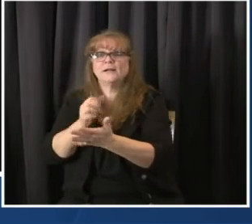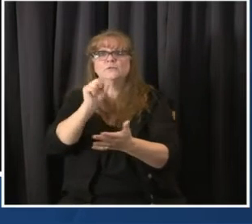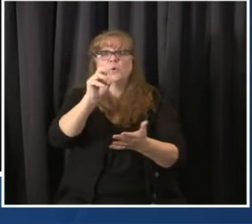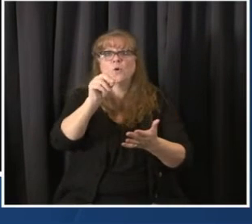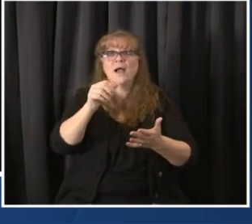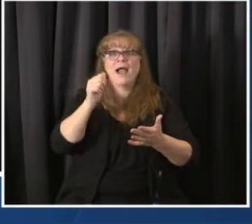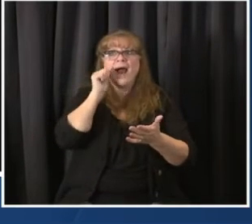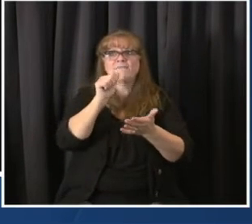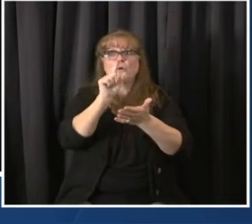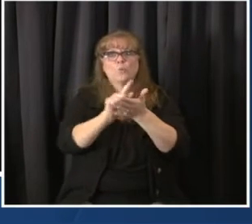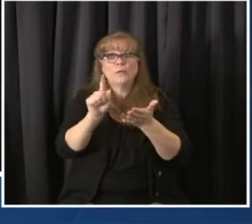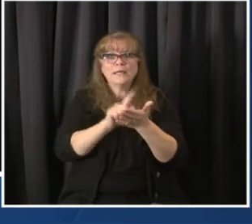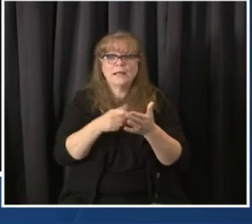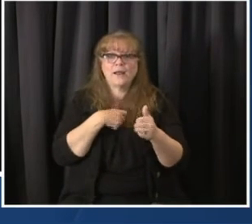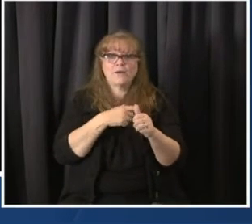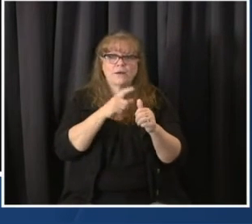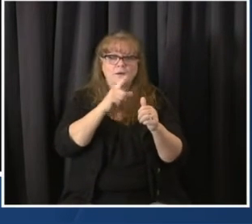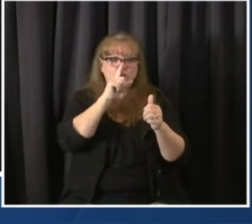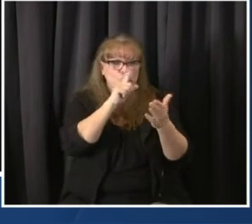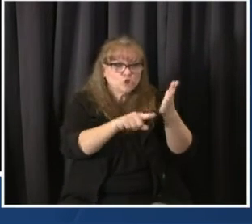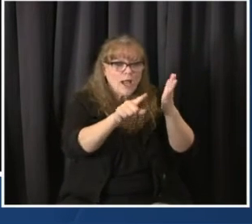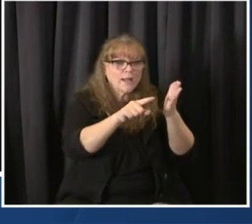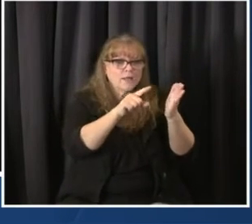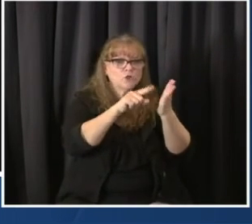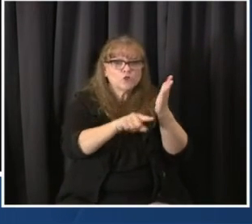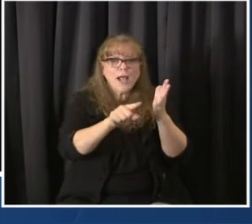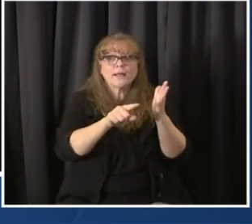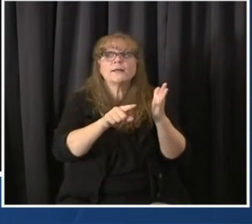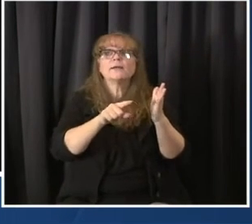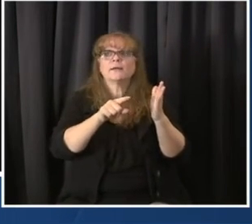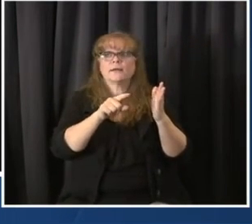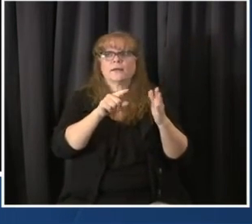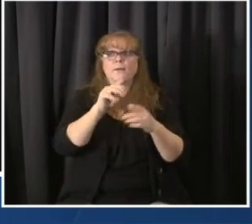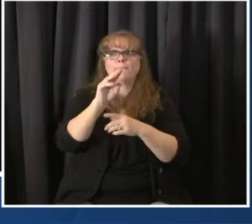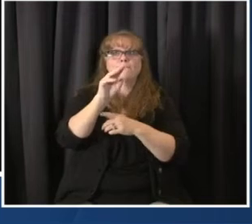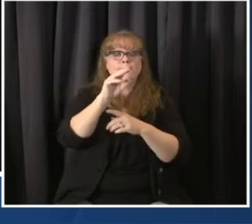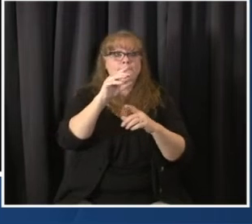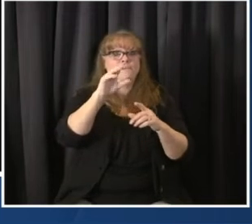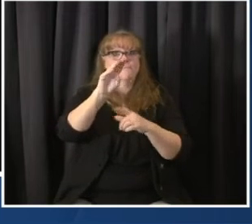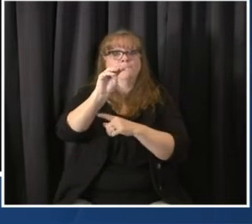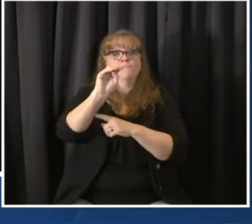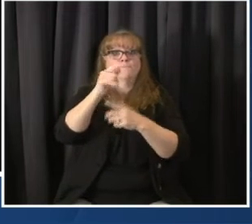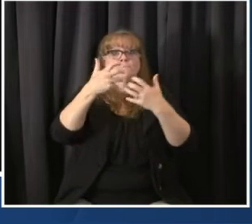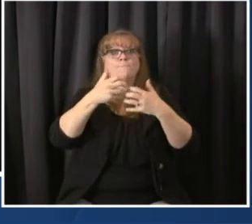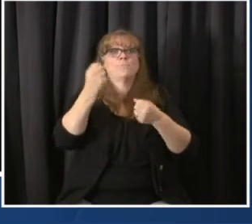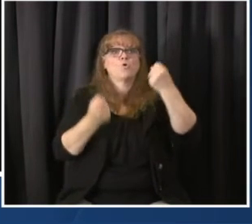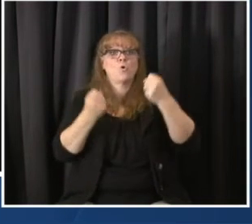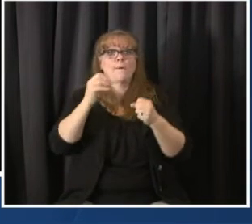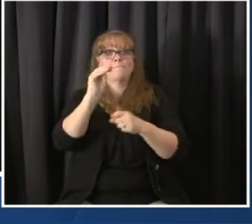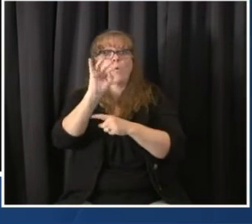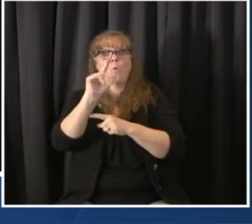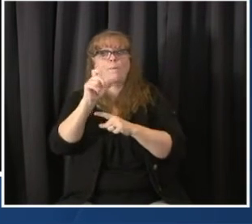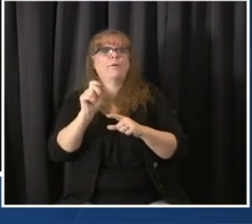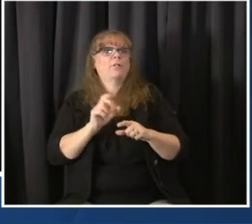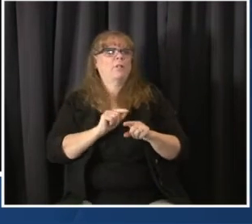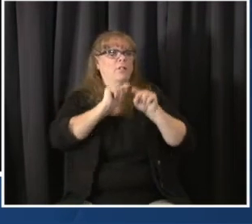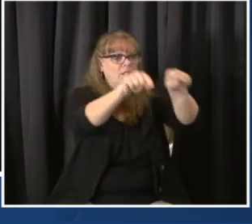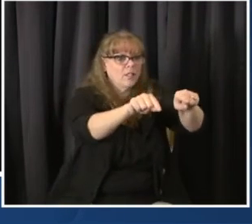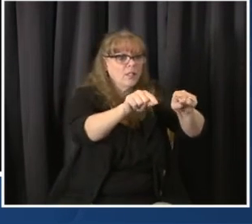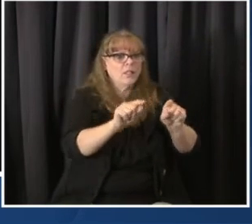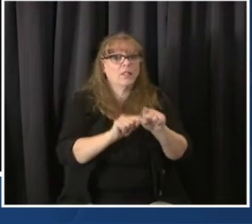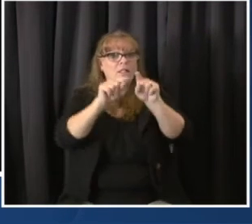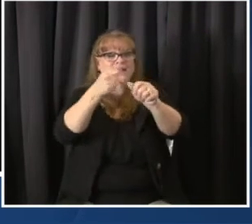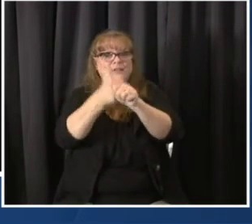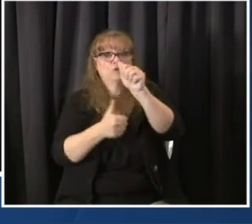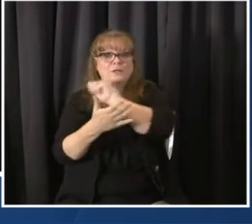underserved areas. Hello, Governor. This has been Igal Giudice of Bloomberg News in Denver. Three vaccine questions. First,